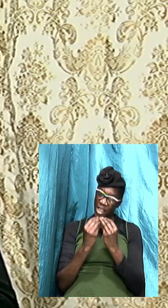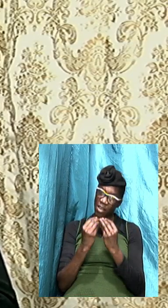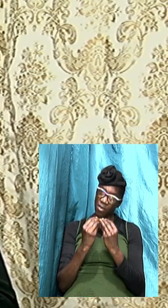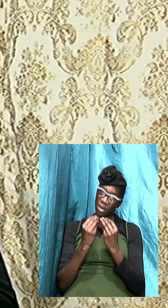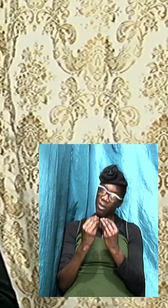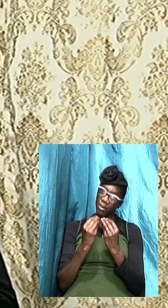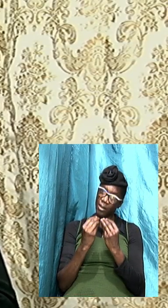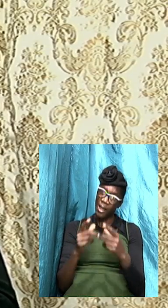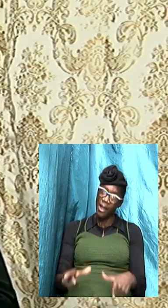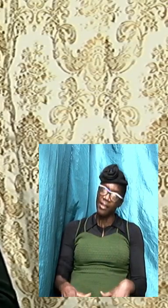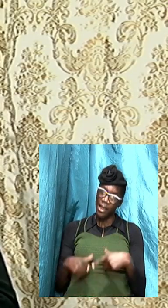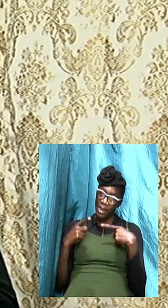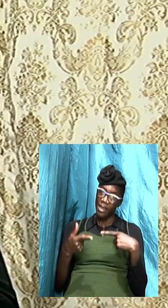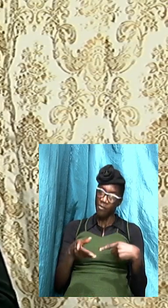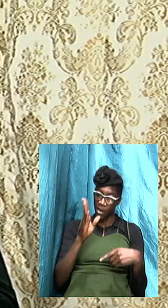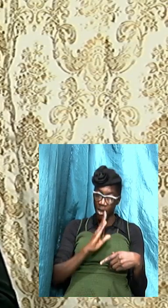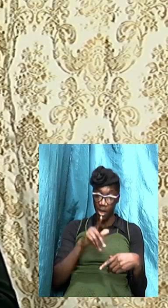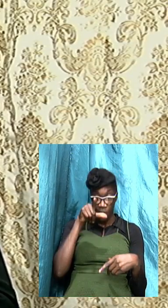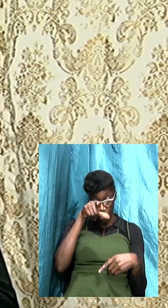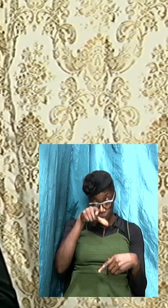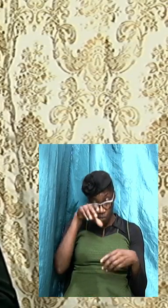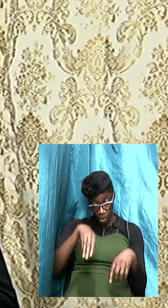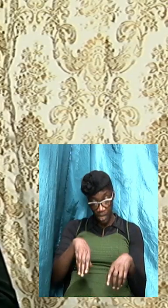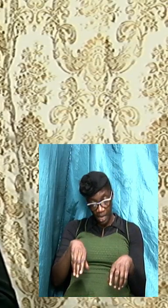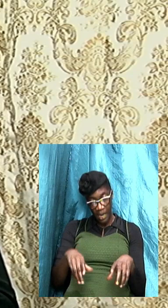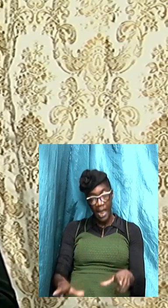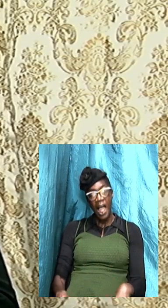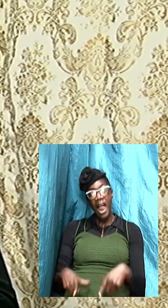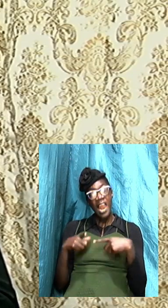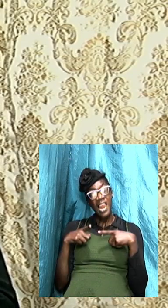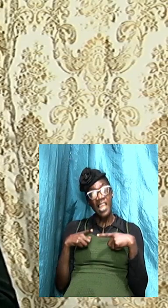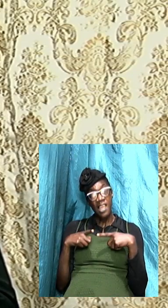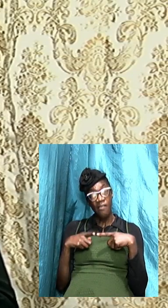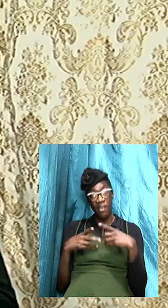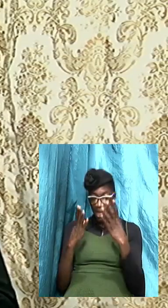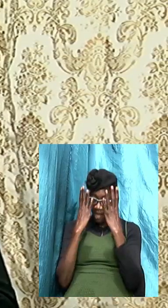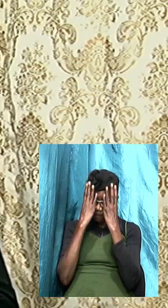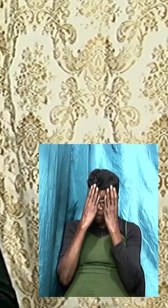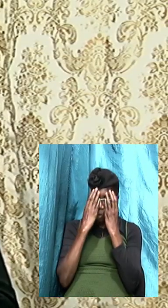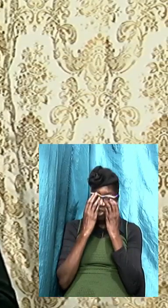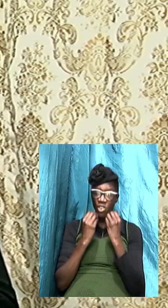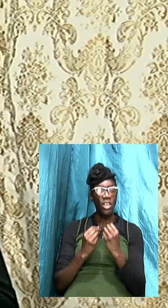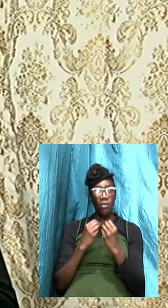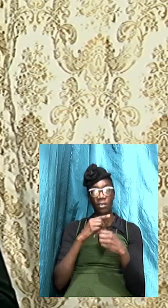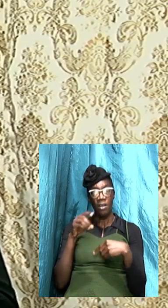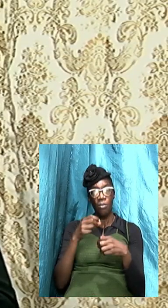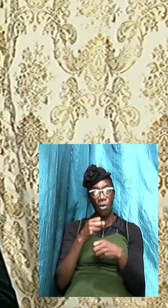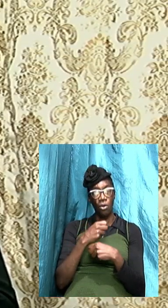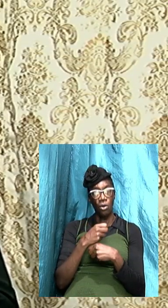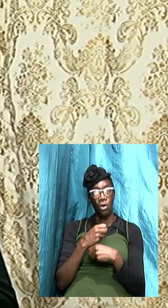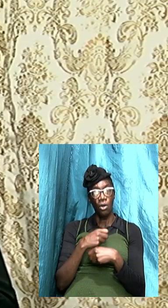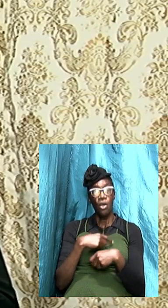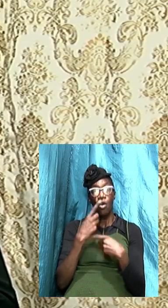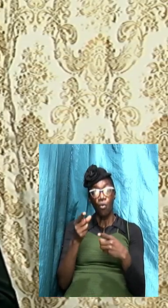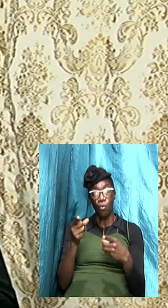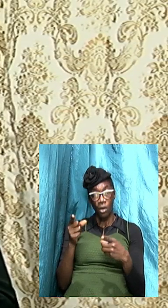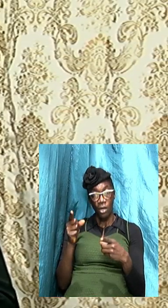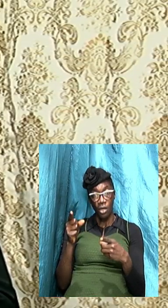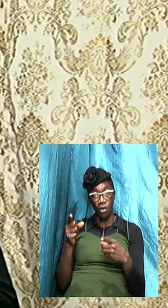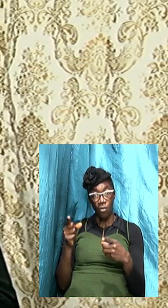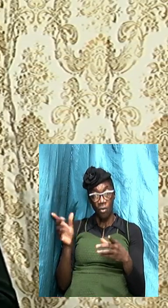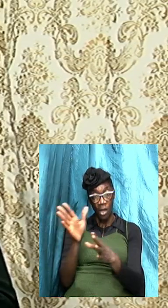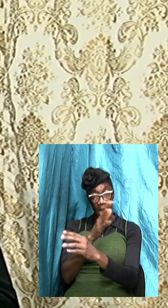God we can live for him if we are serious about making it into the rapture